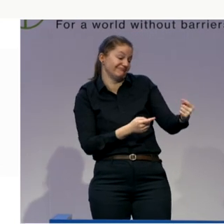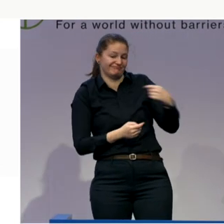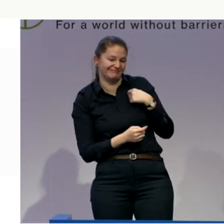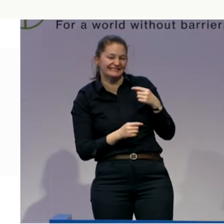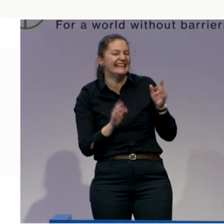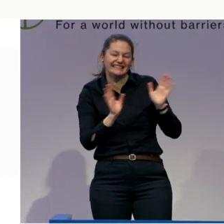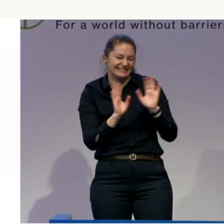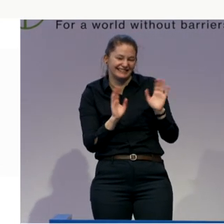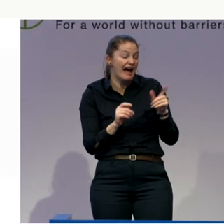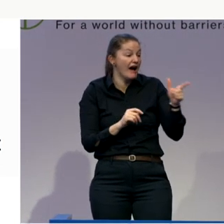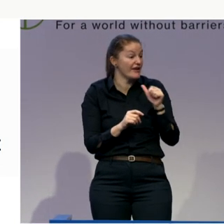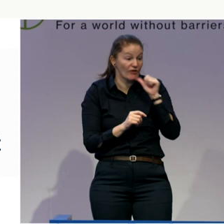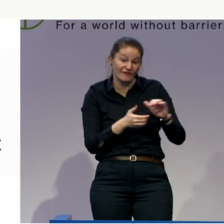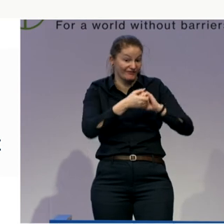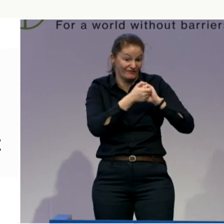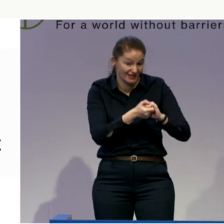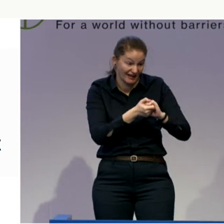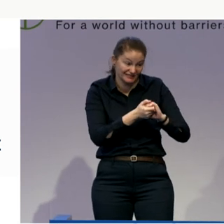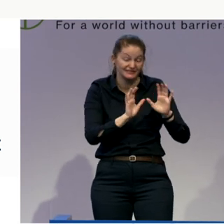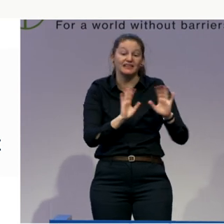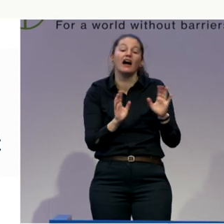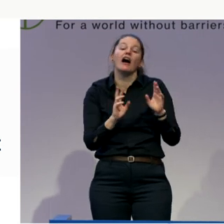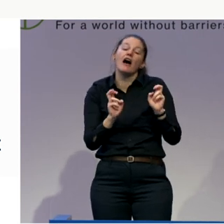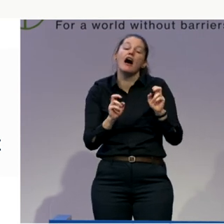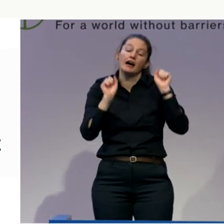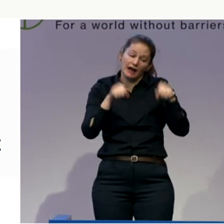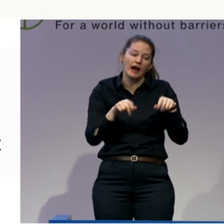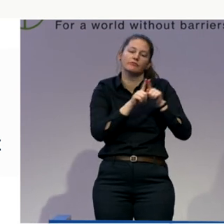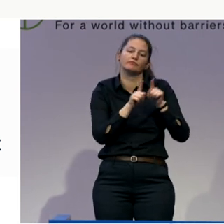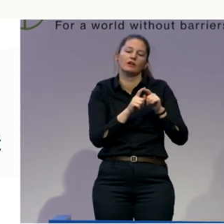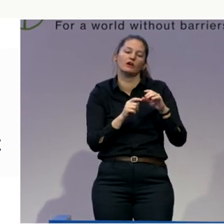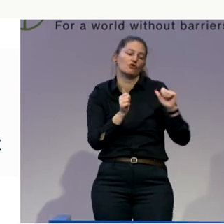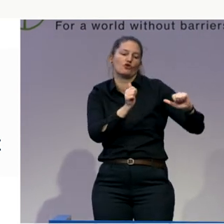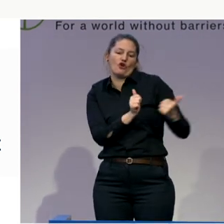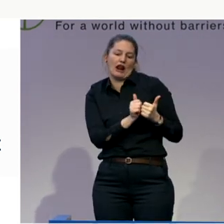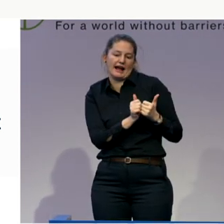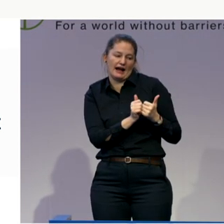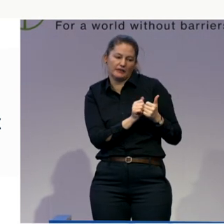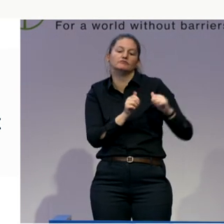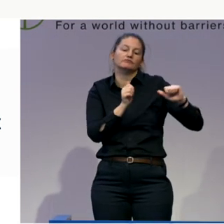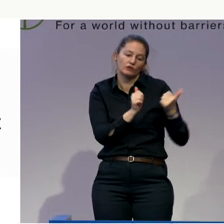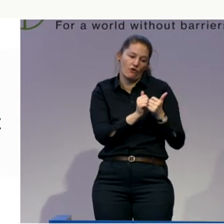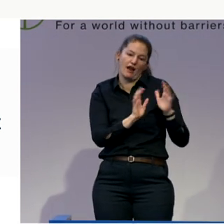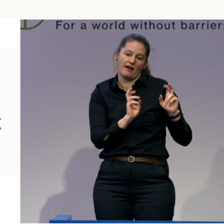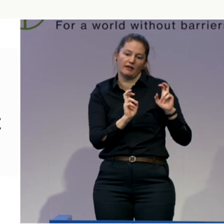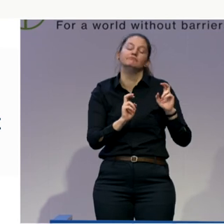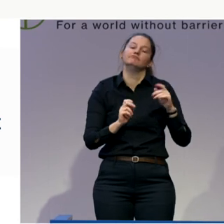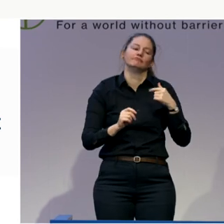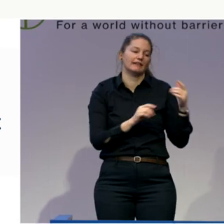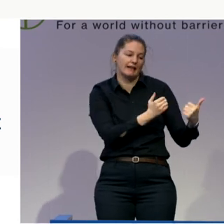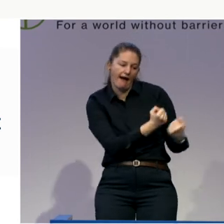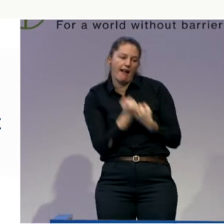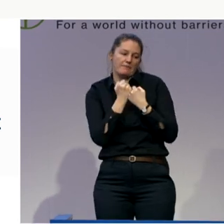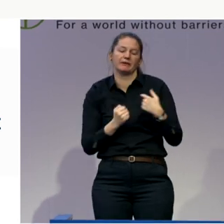But you're my colleague. We are in a shared enterprise. The enterprise is my independence. We need to work